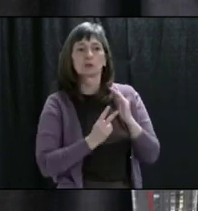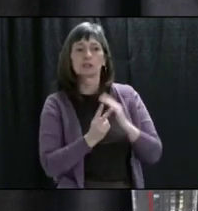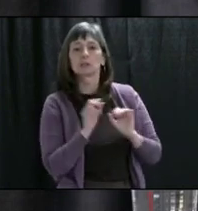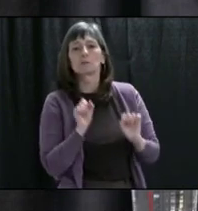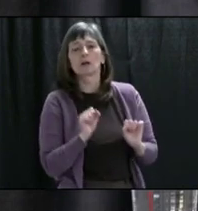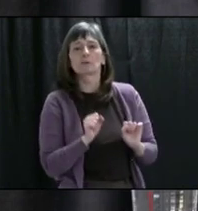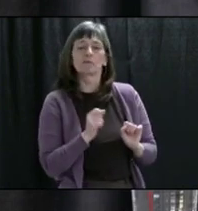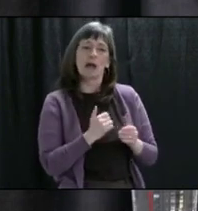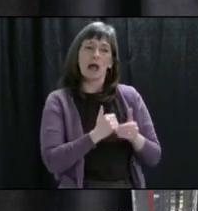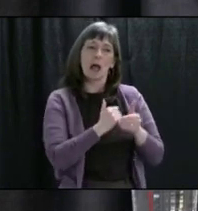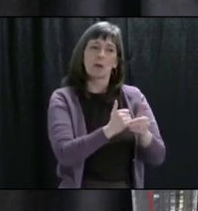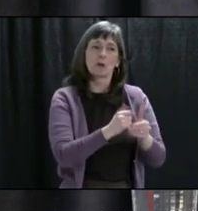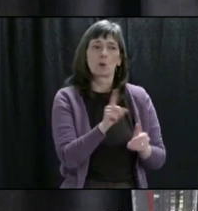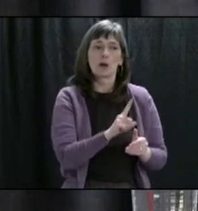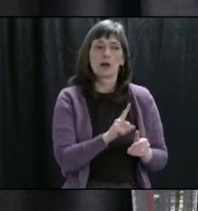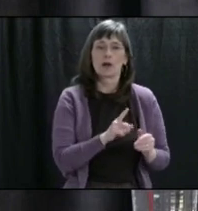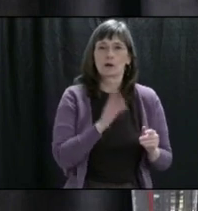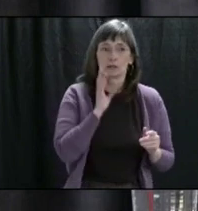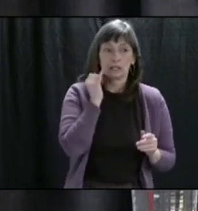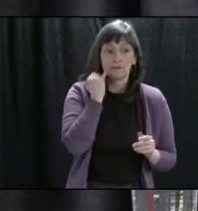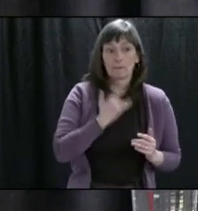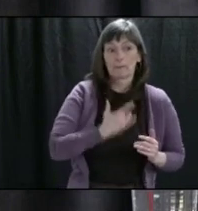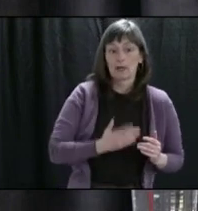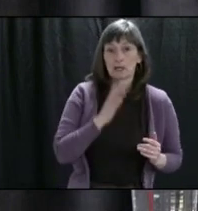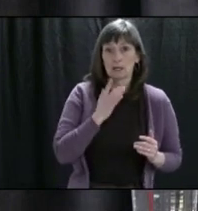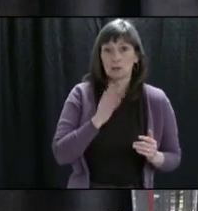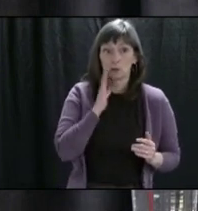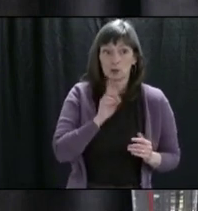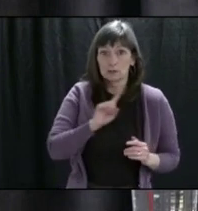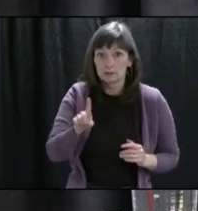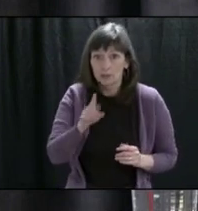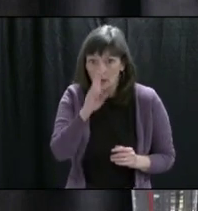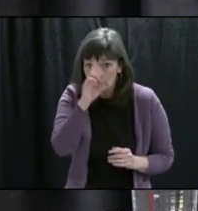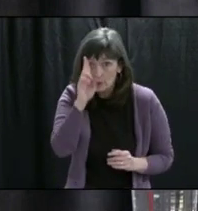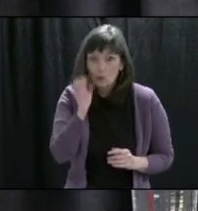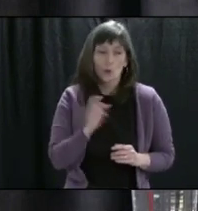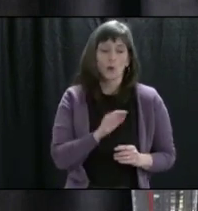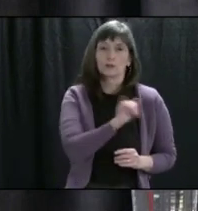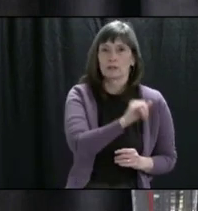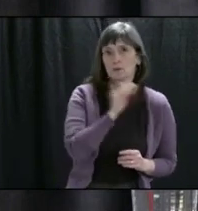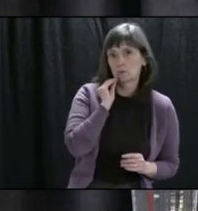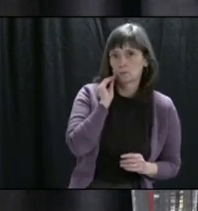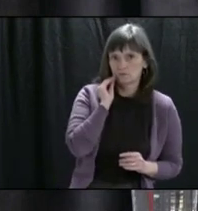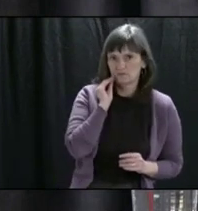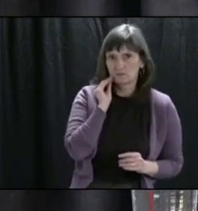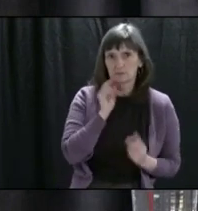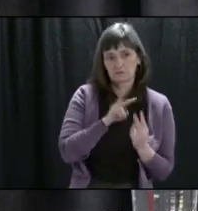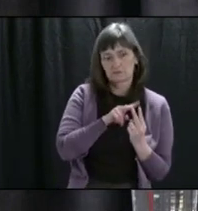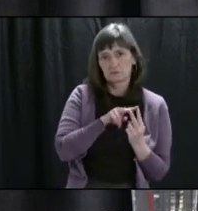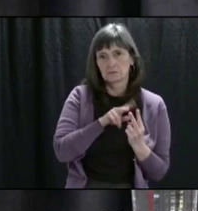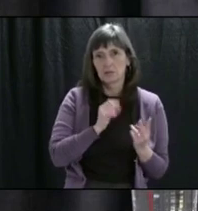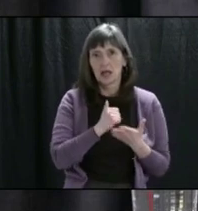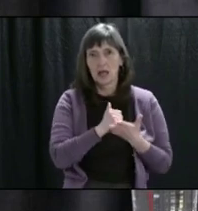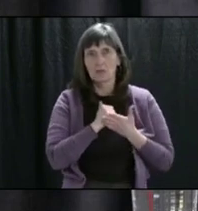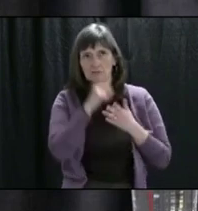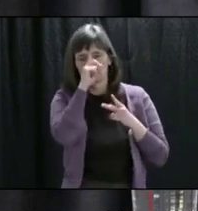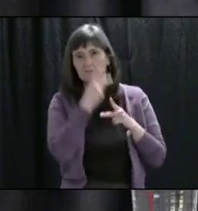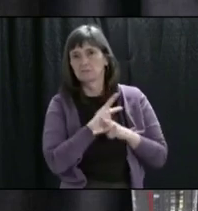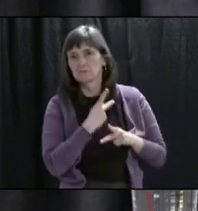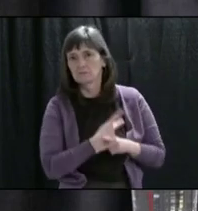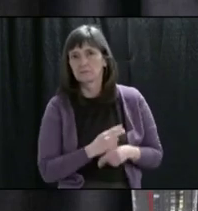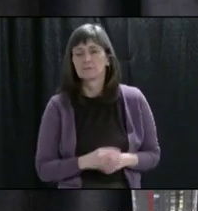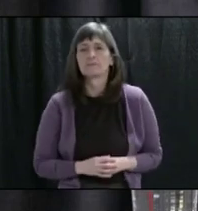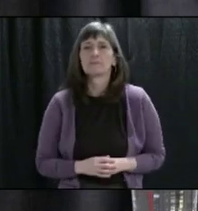But in terms of population base, we just know that this is what has happened already. And we do have